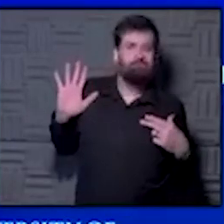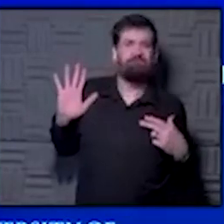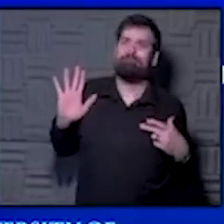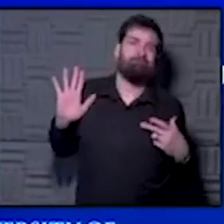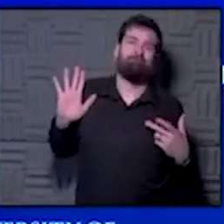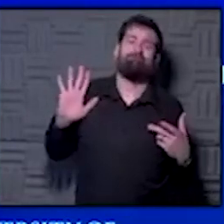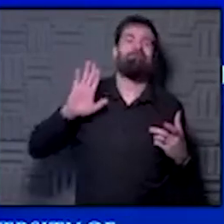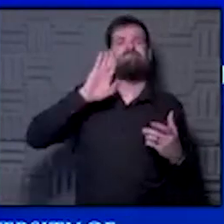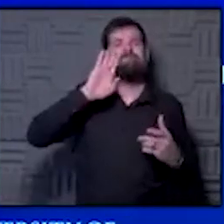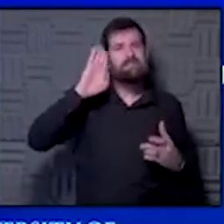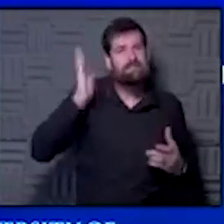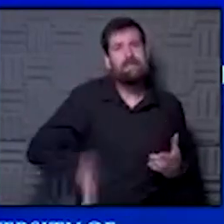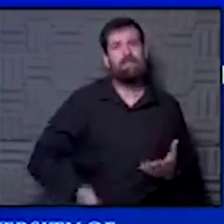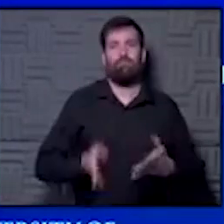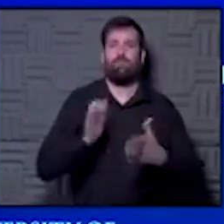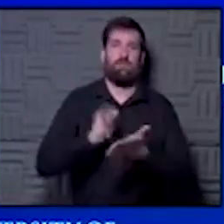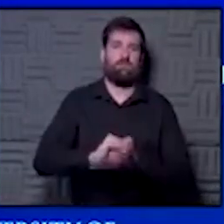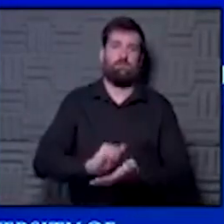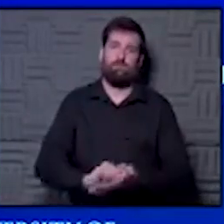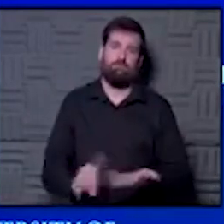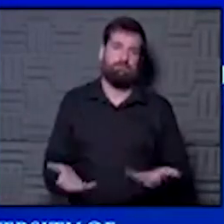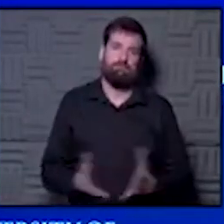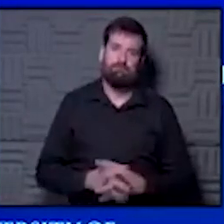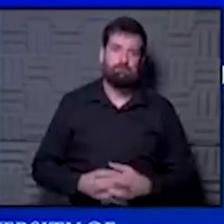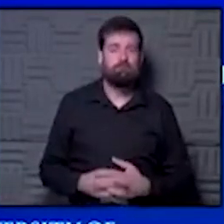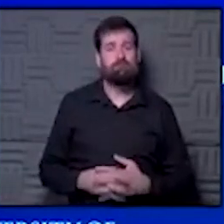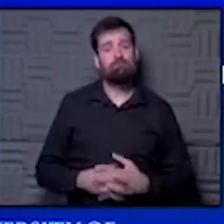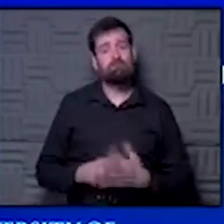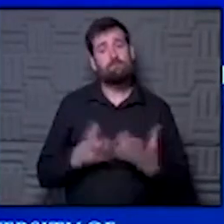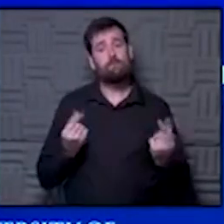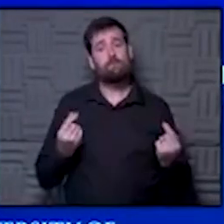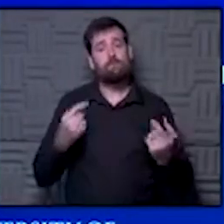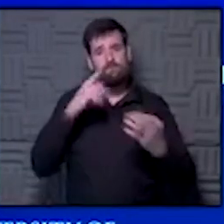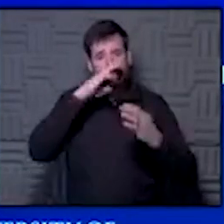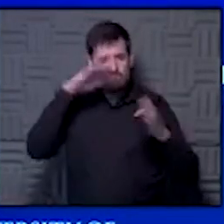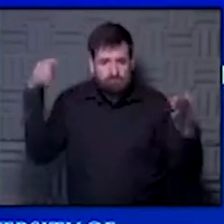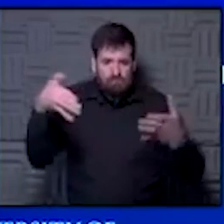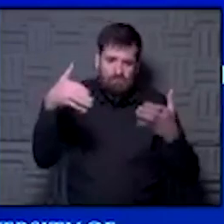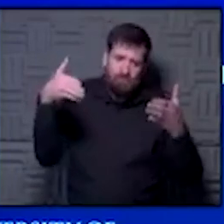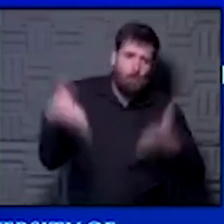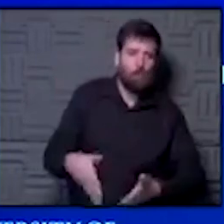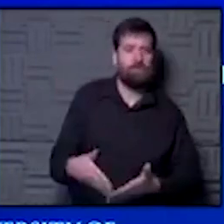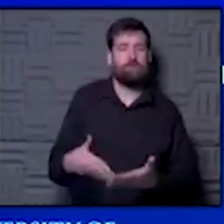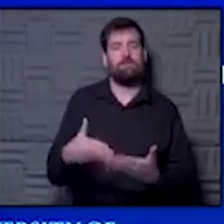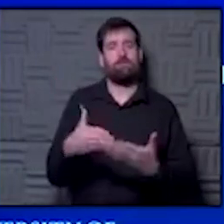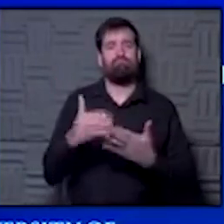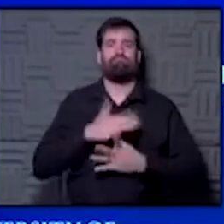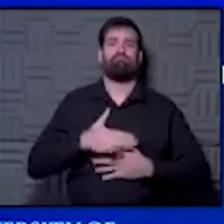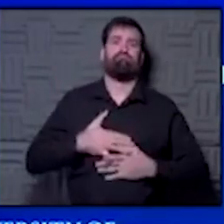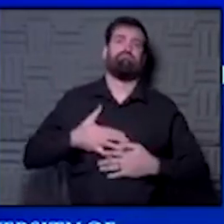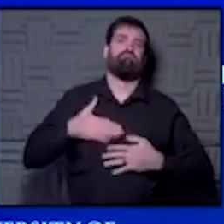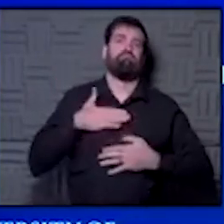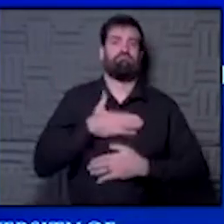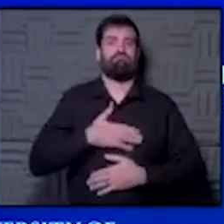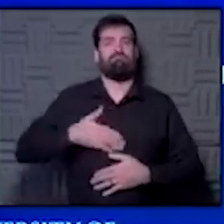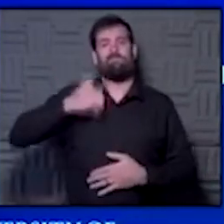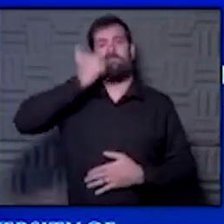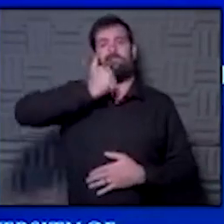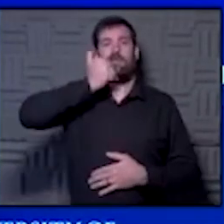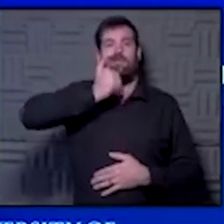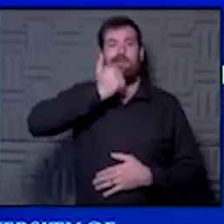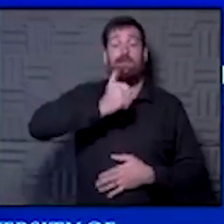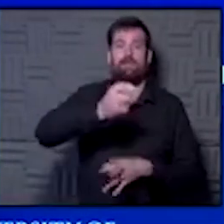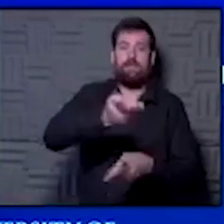in CF. And what we had to do is make sure we stayed focused on enjoying every moment that we can out of the day we can while we stay